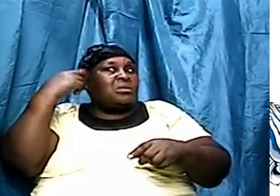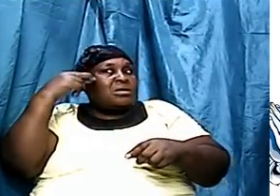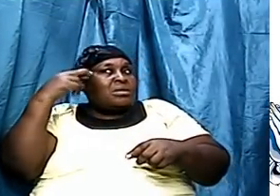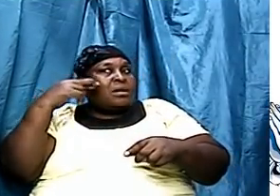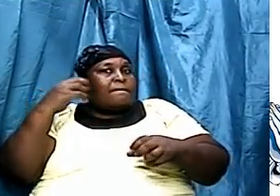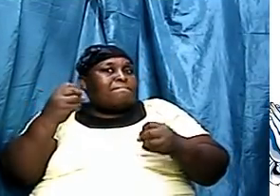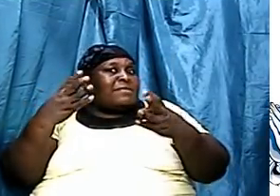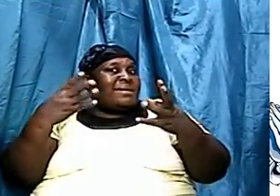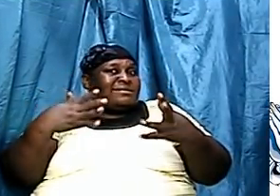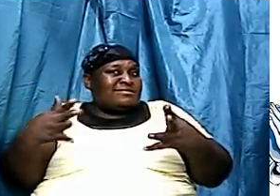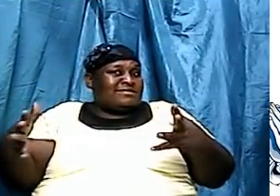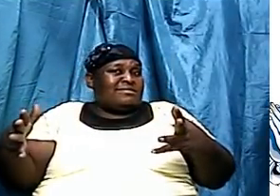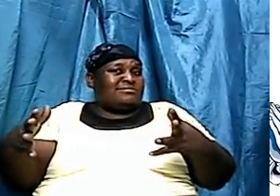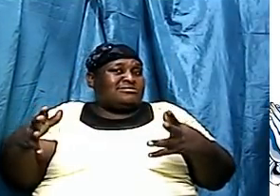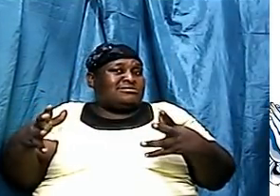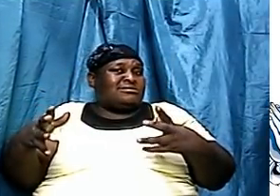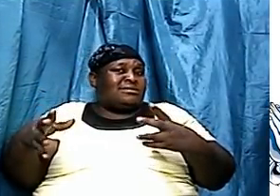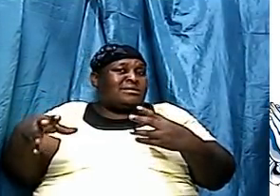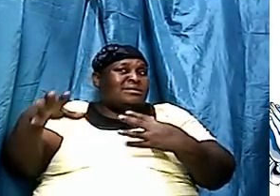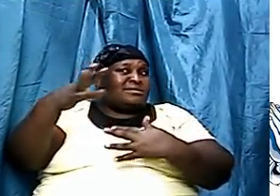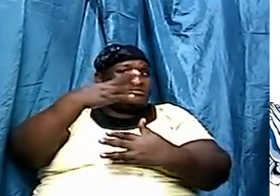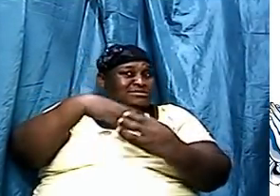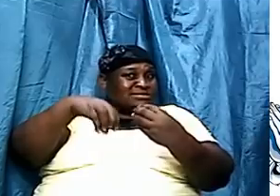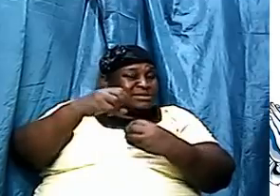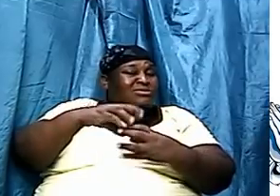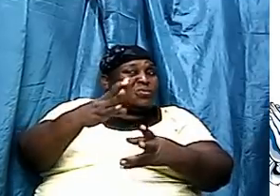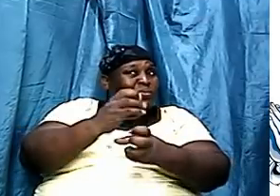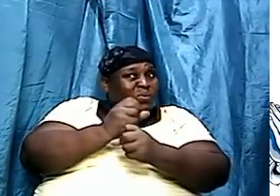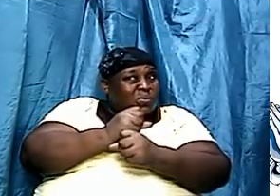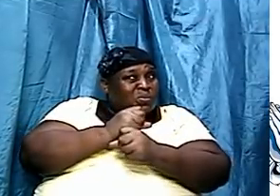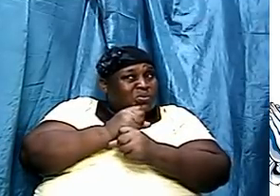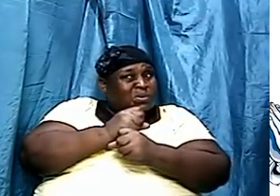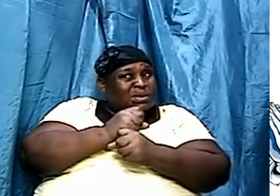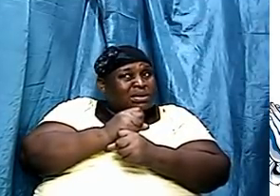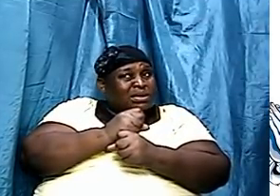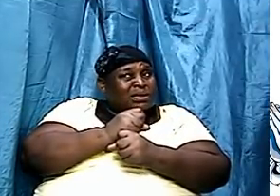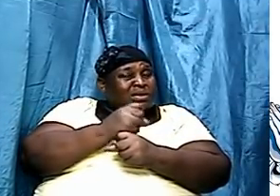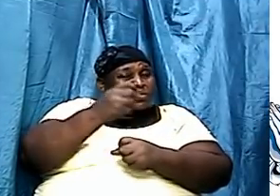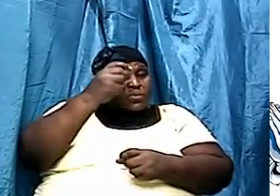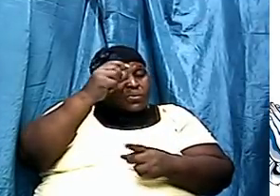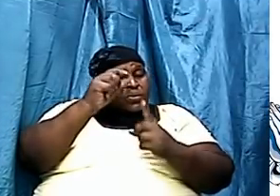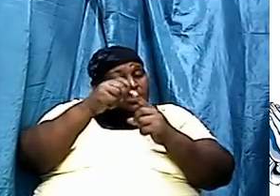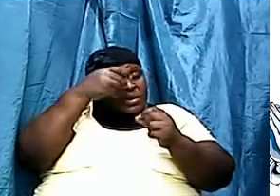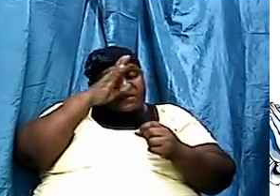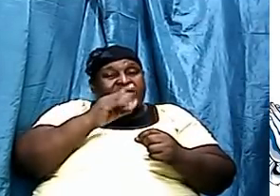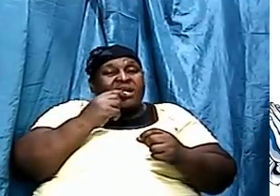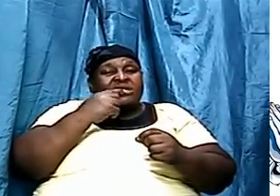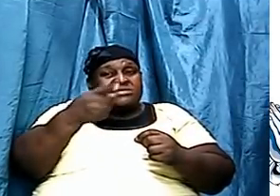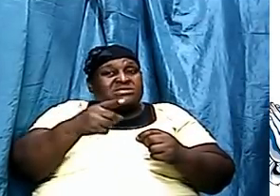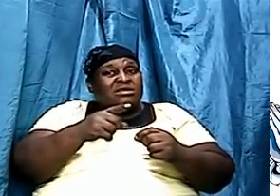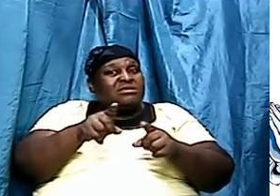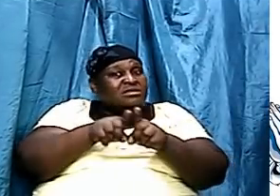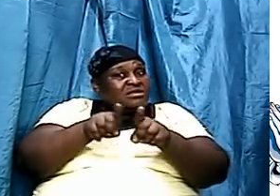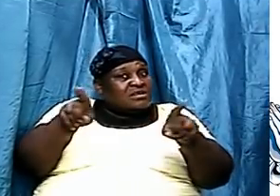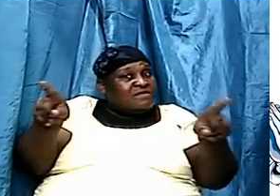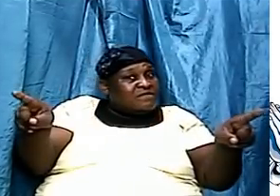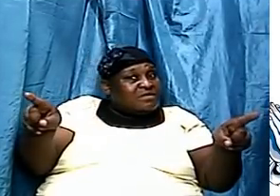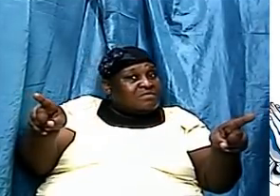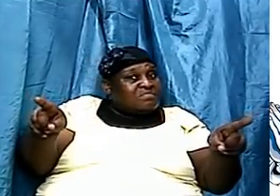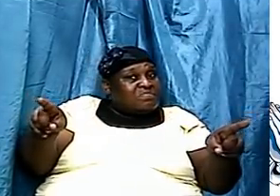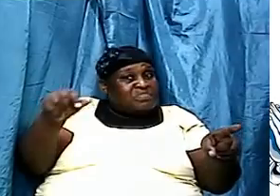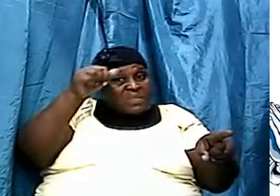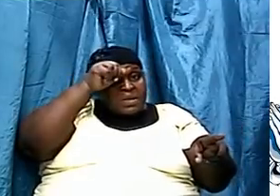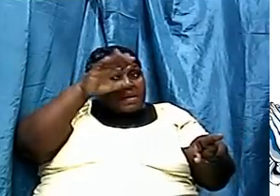society held on to. That the word of God said it was different. Men like Clement and these men.